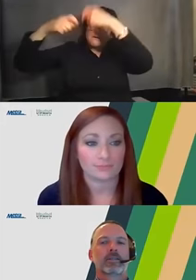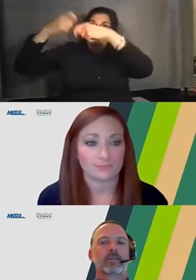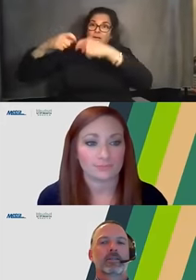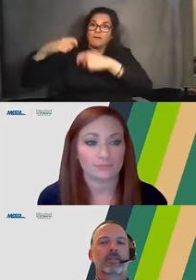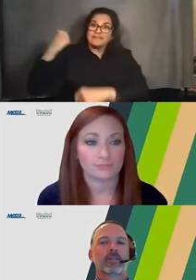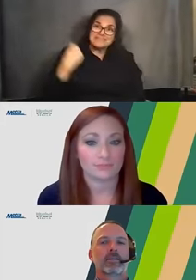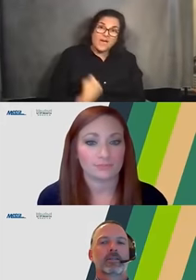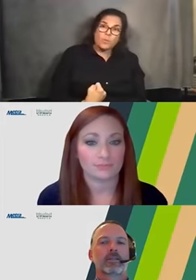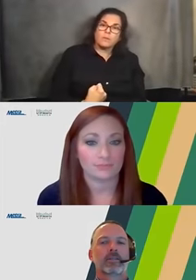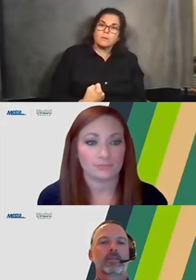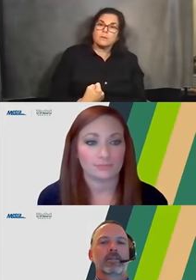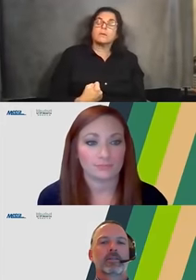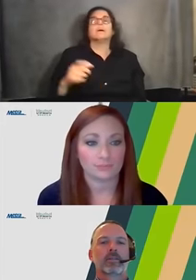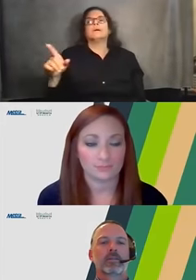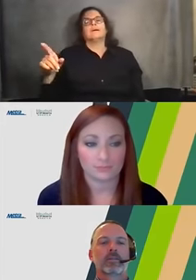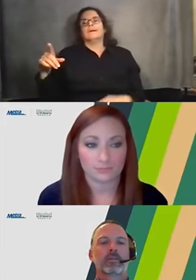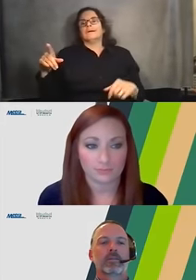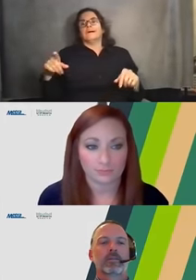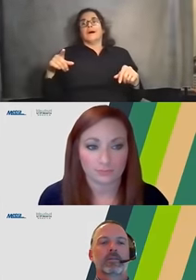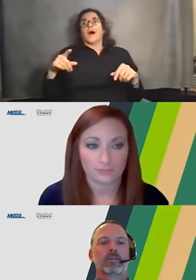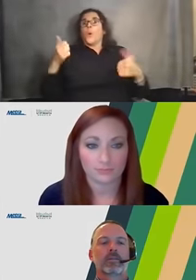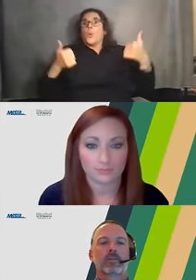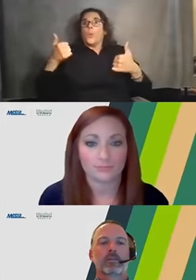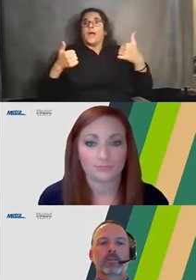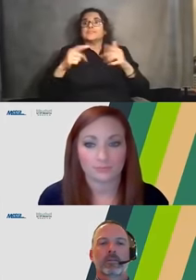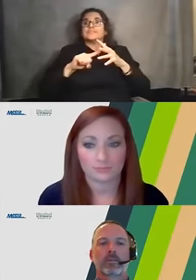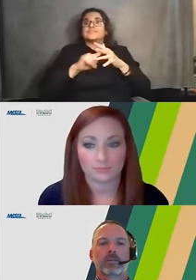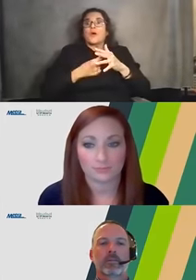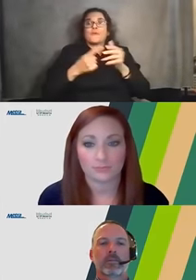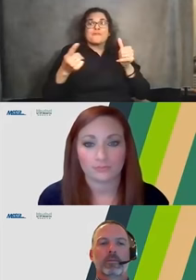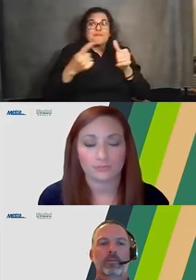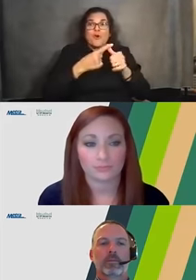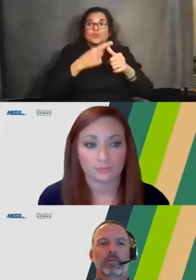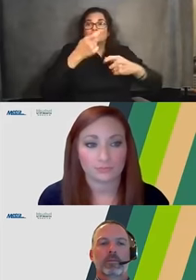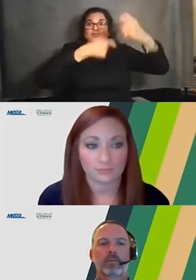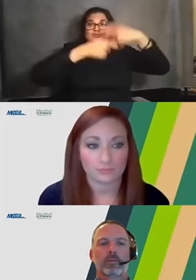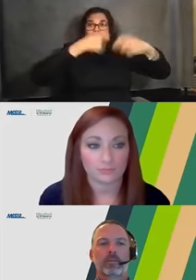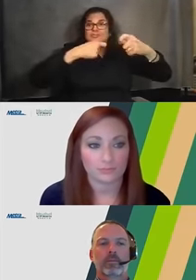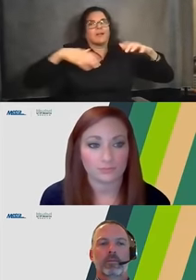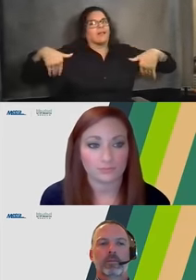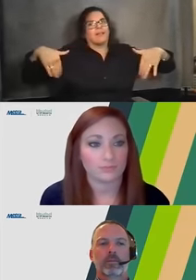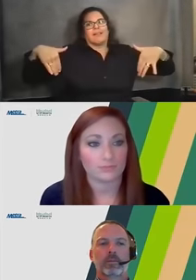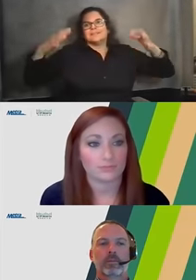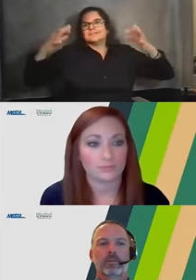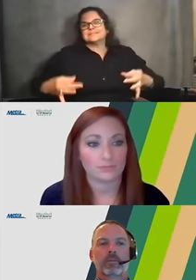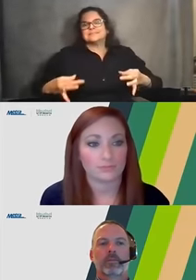Which bridge starts first hasn't yet been determined. That design, that has to go through the design phase as part of the staging. But